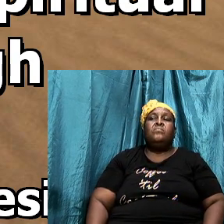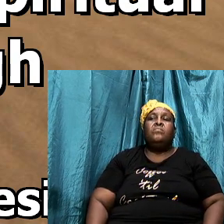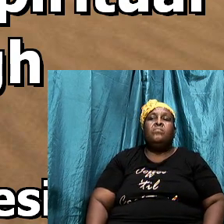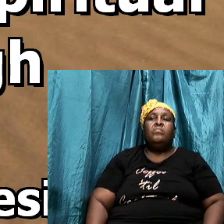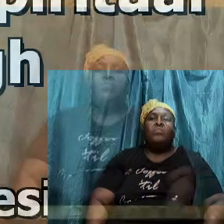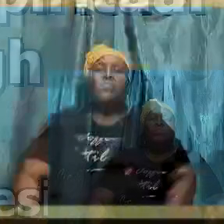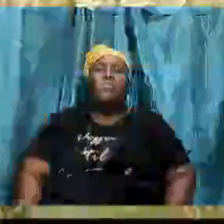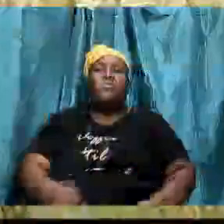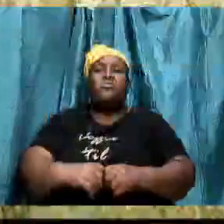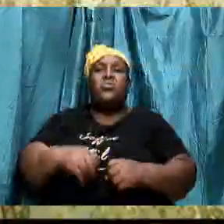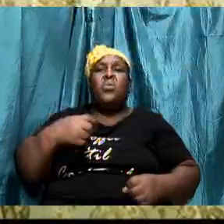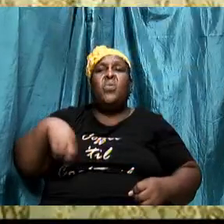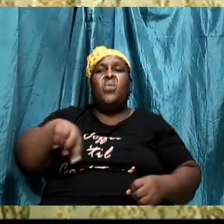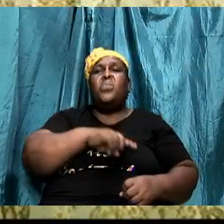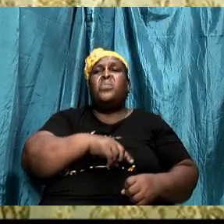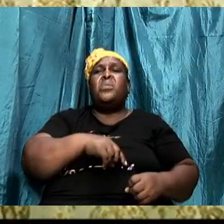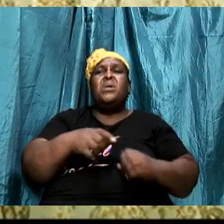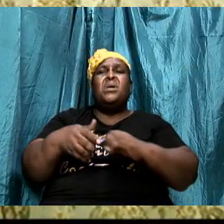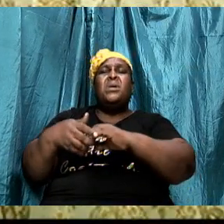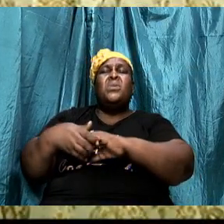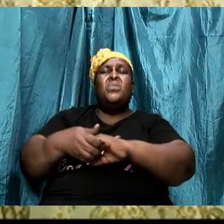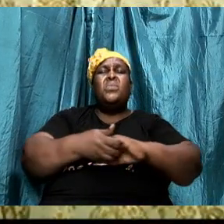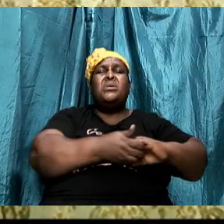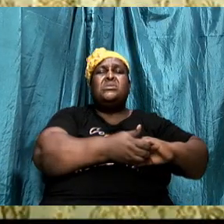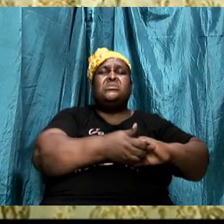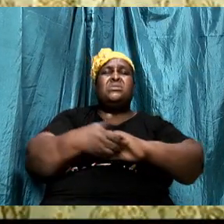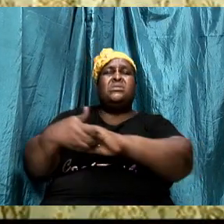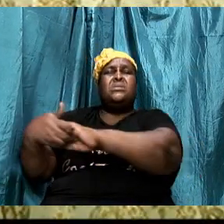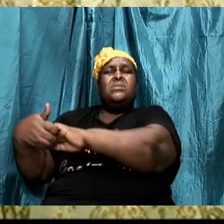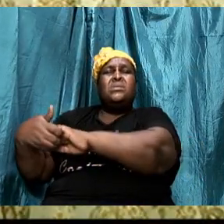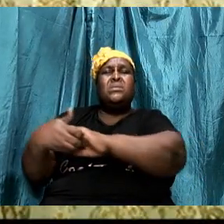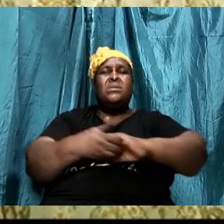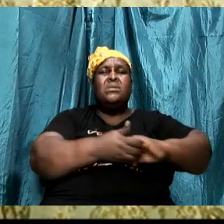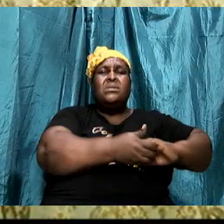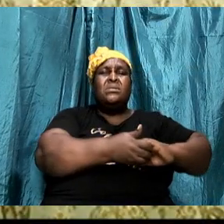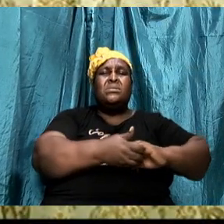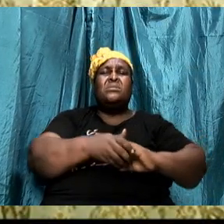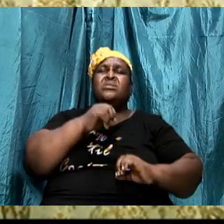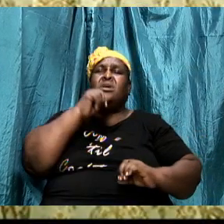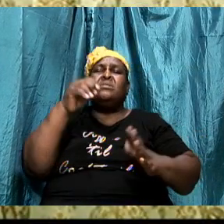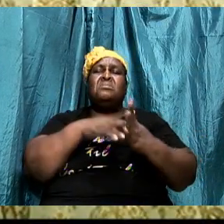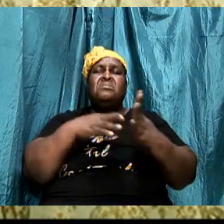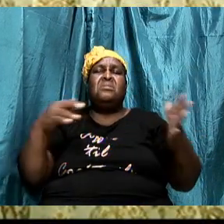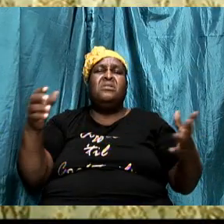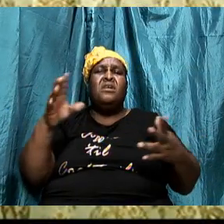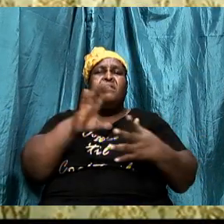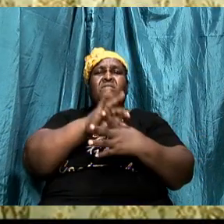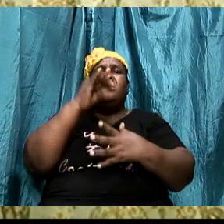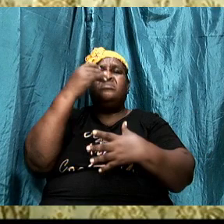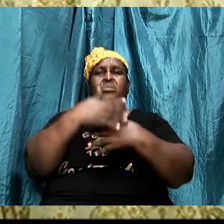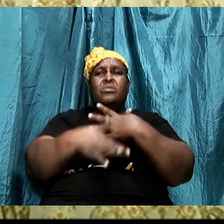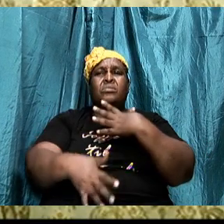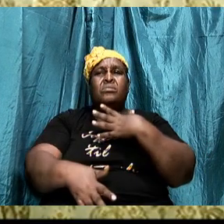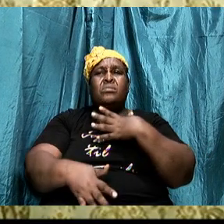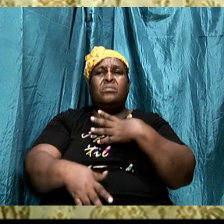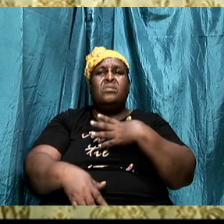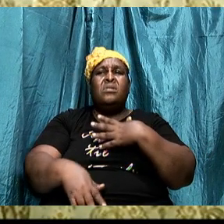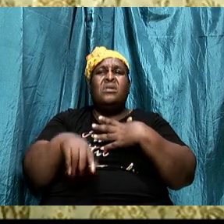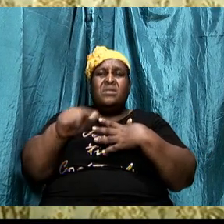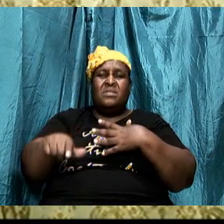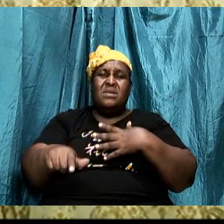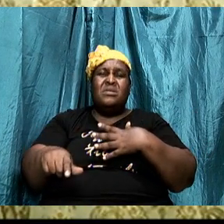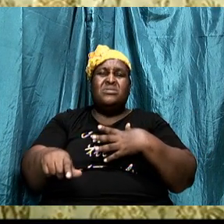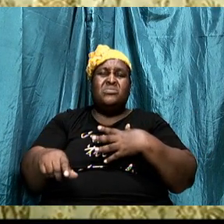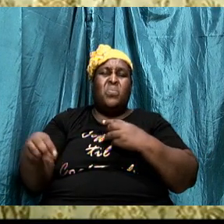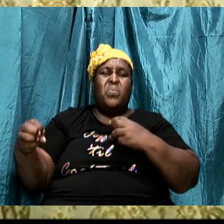so he said for we wrestle not against flesh and blood so he tells us that this battle this this wrestling